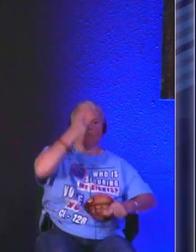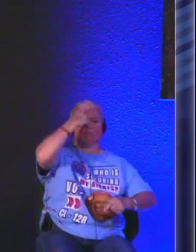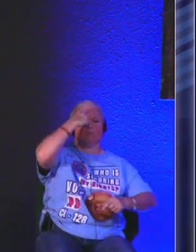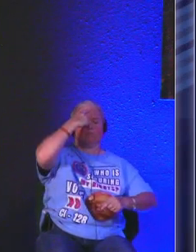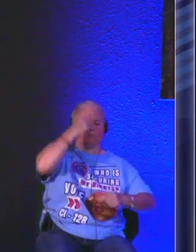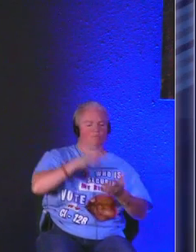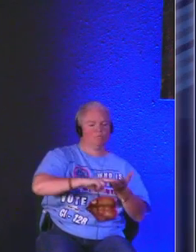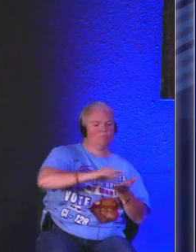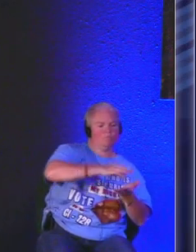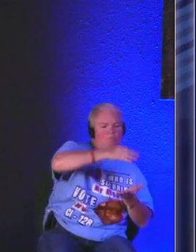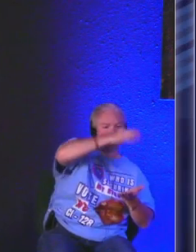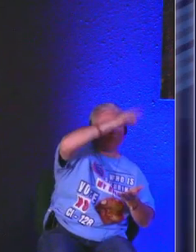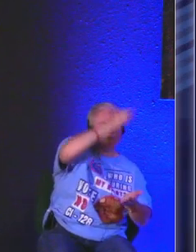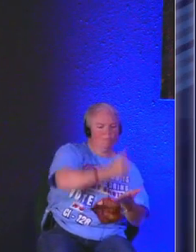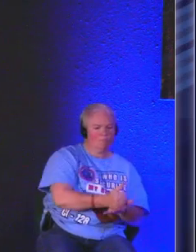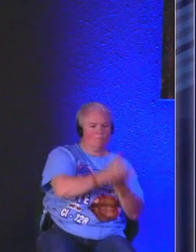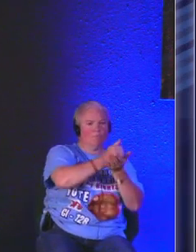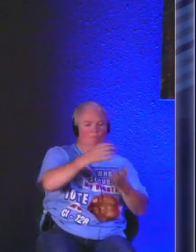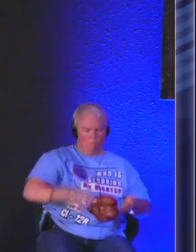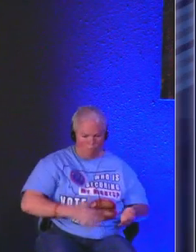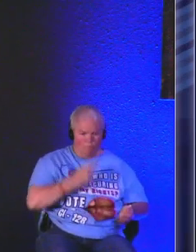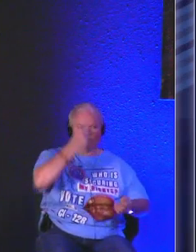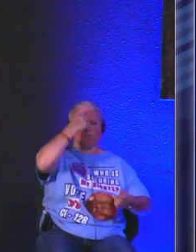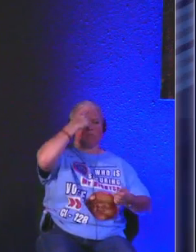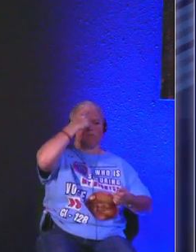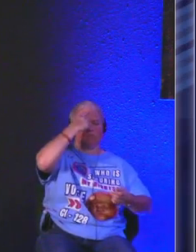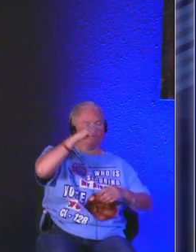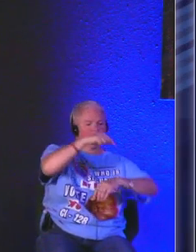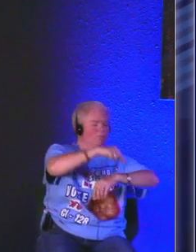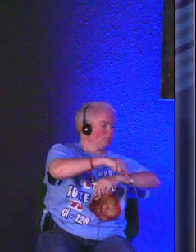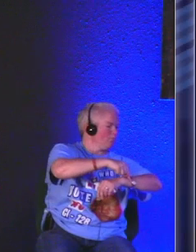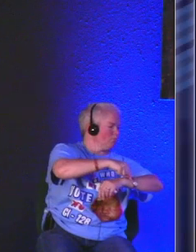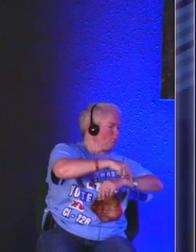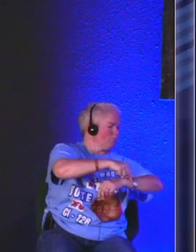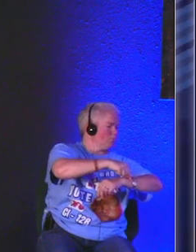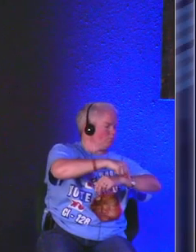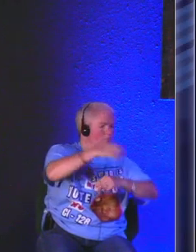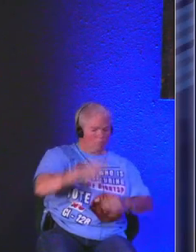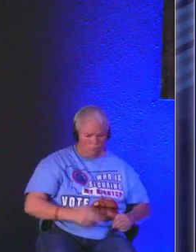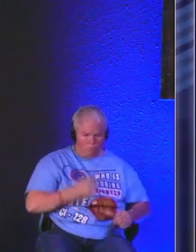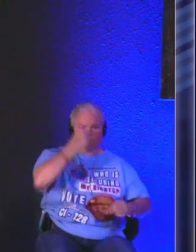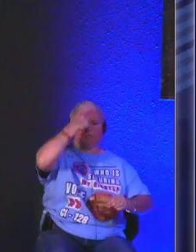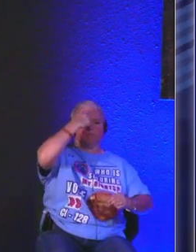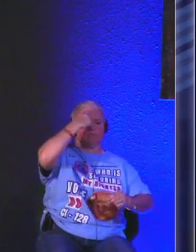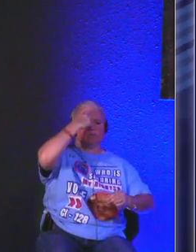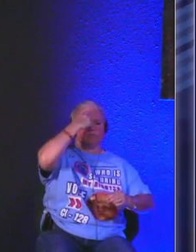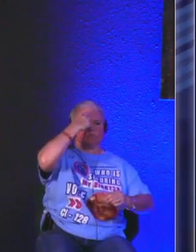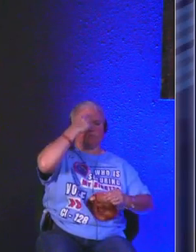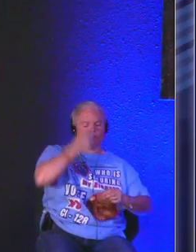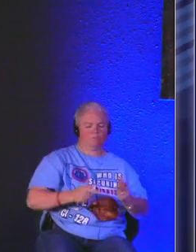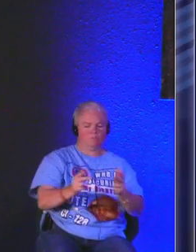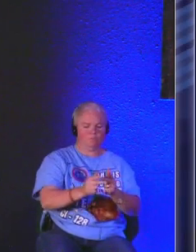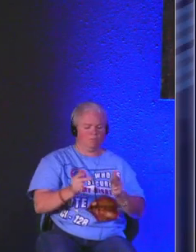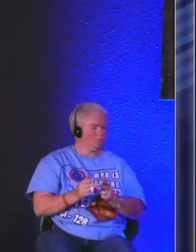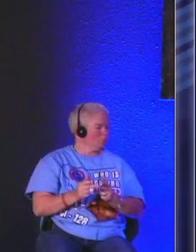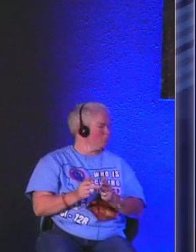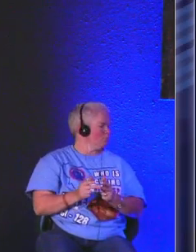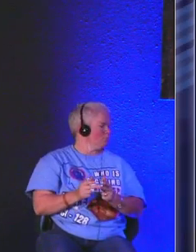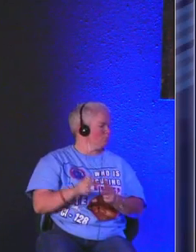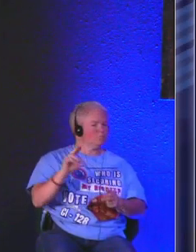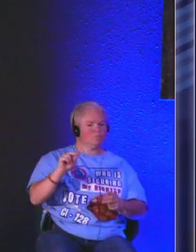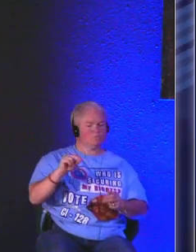so that the Holy Spirit will help us to discern the times to discern the situations